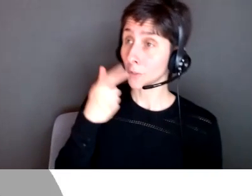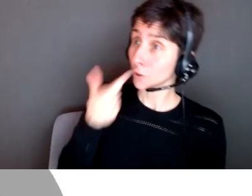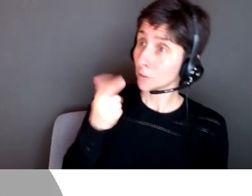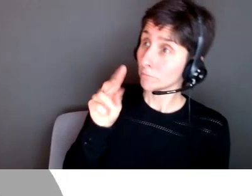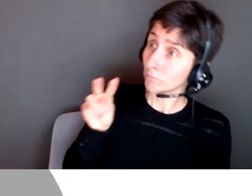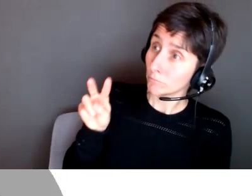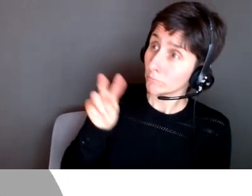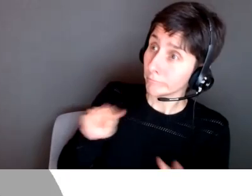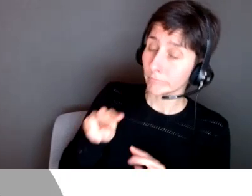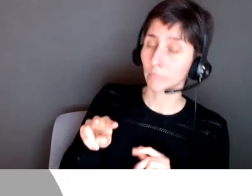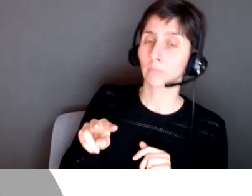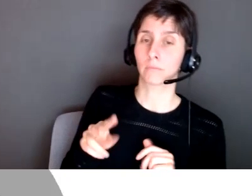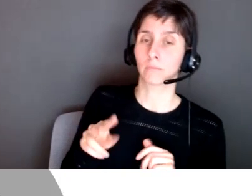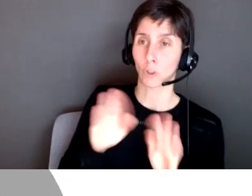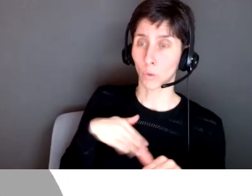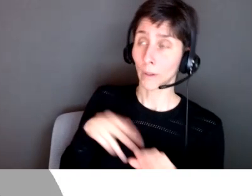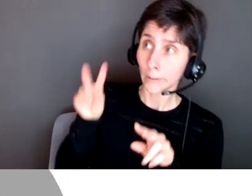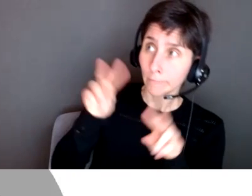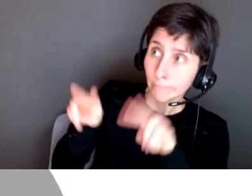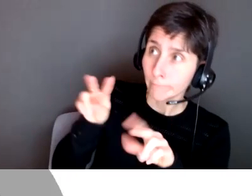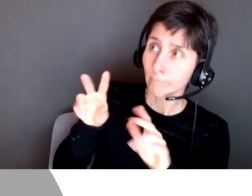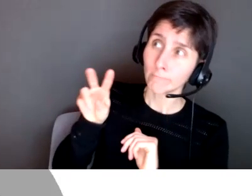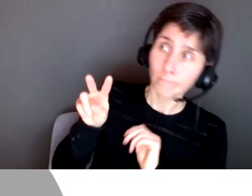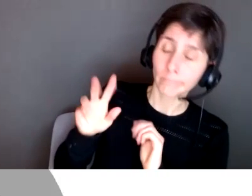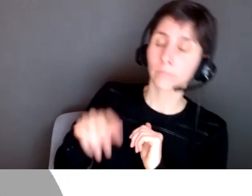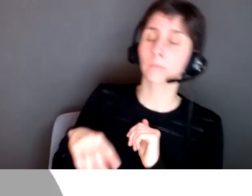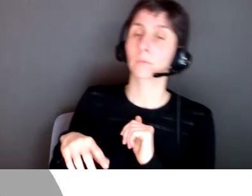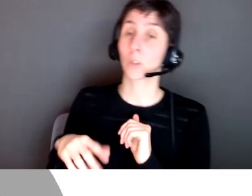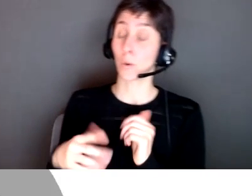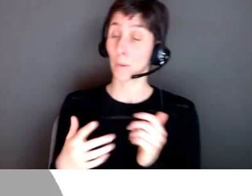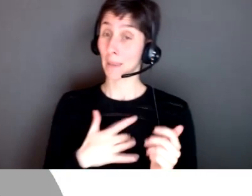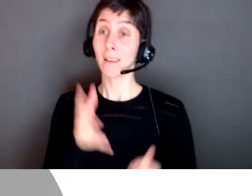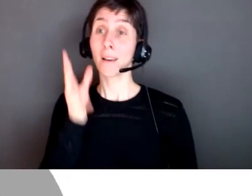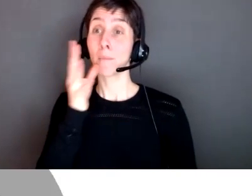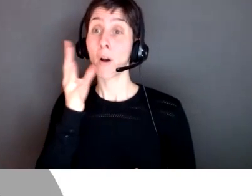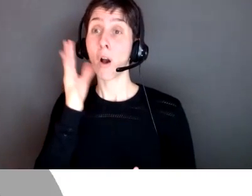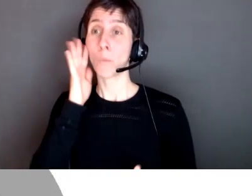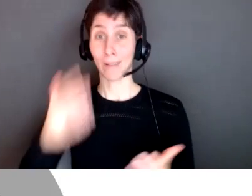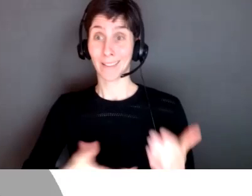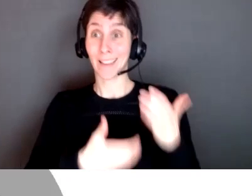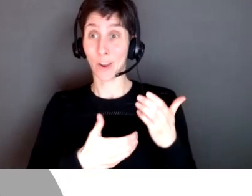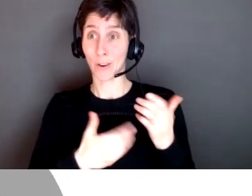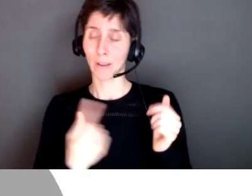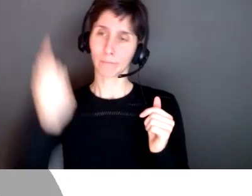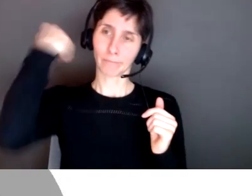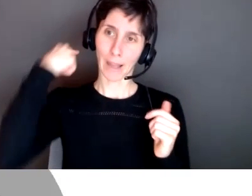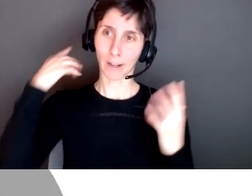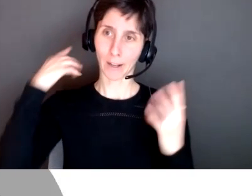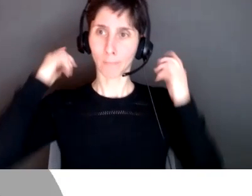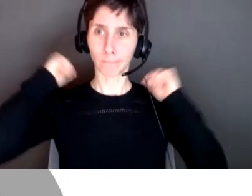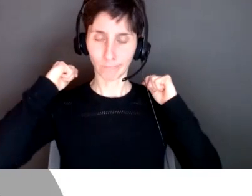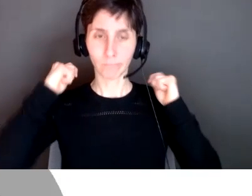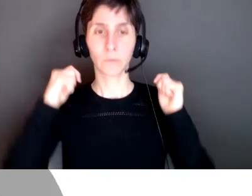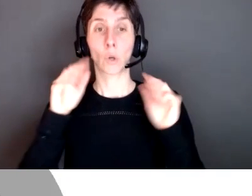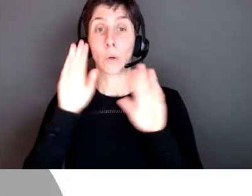um mothers is particularly you know will carry their kids their young kids in their bags and the kids